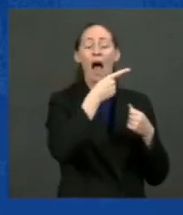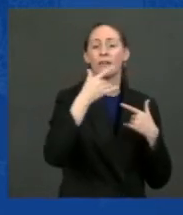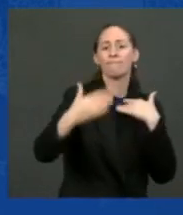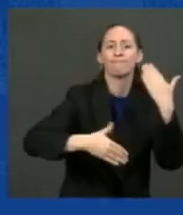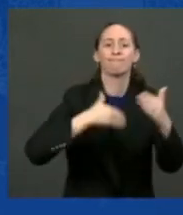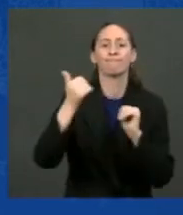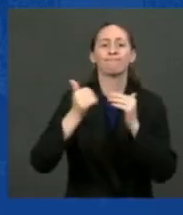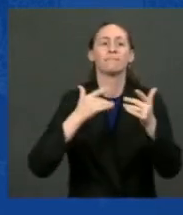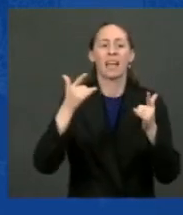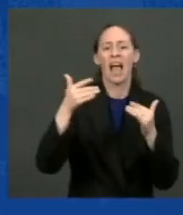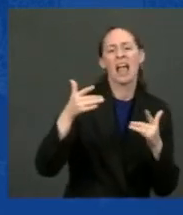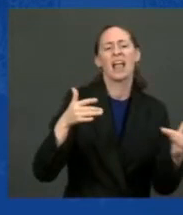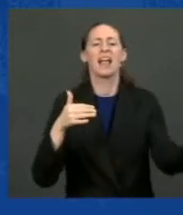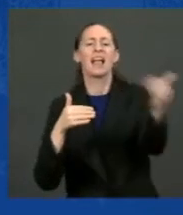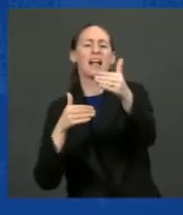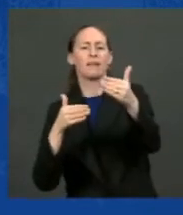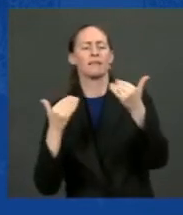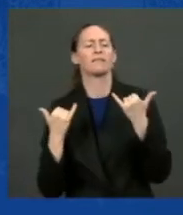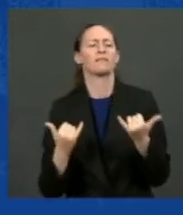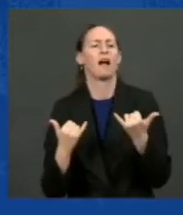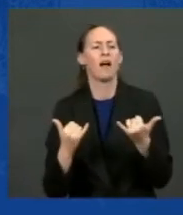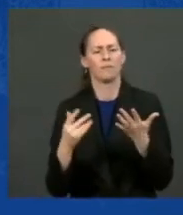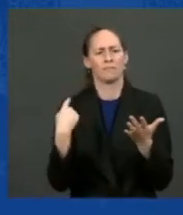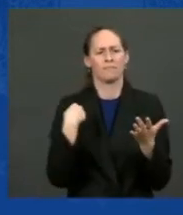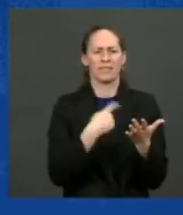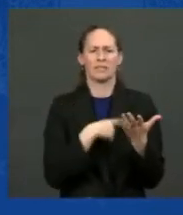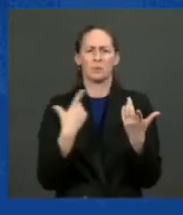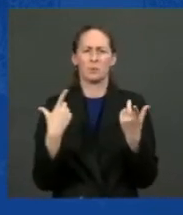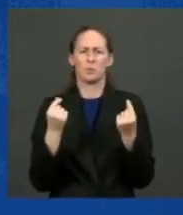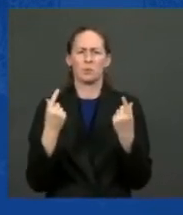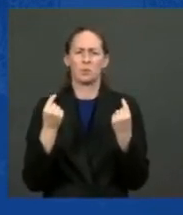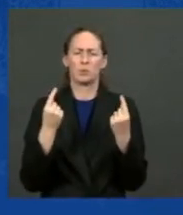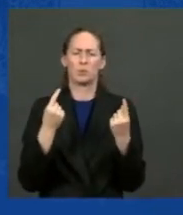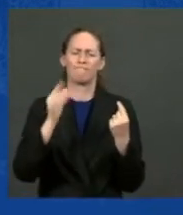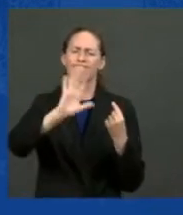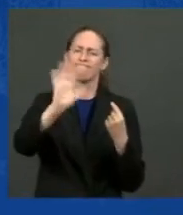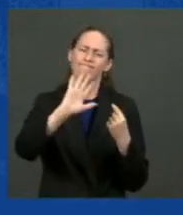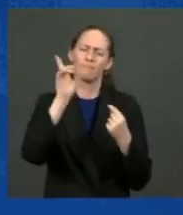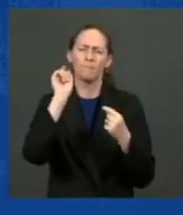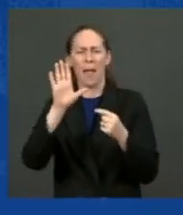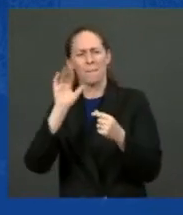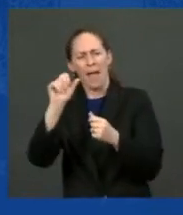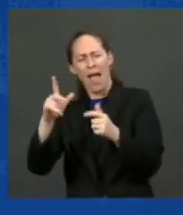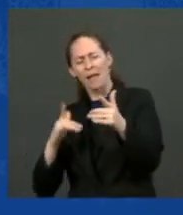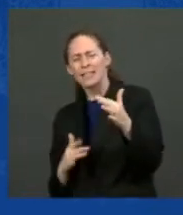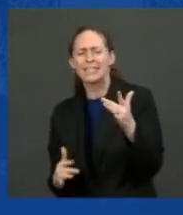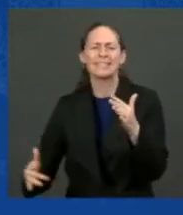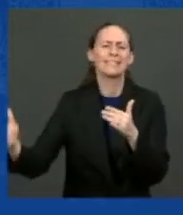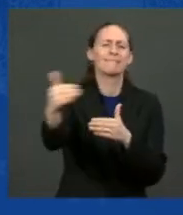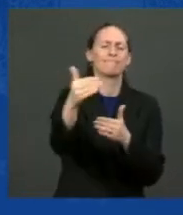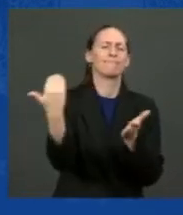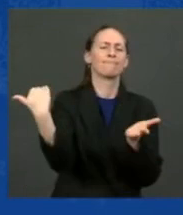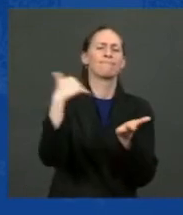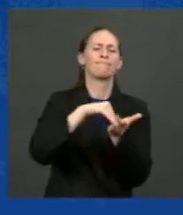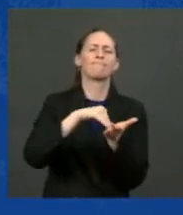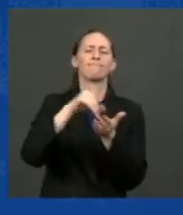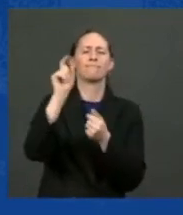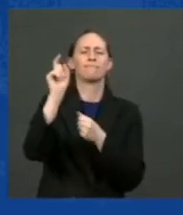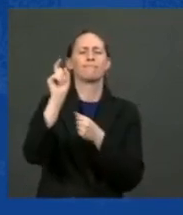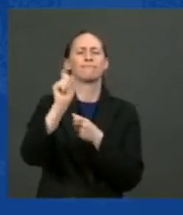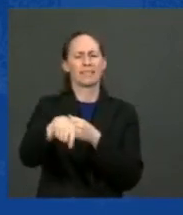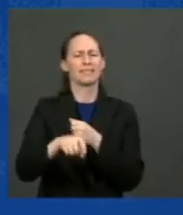it's essential that we regain our momentum that we've lost. And work our, you know, the work of our time, it seems to me, those of us who hold public office,